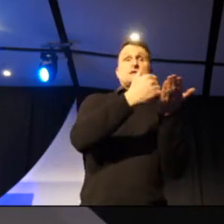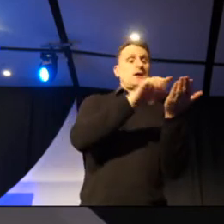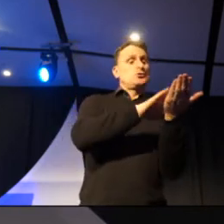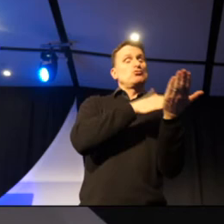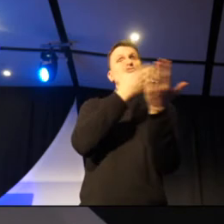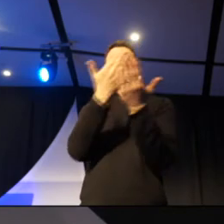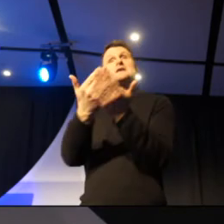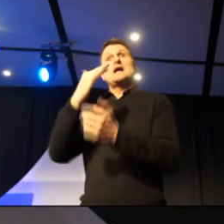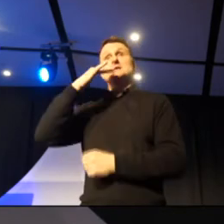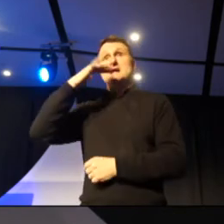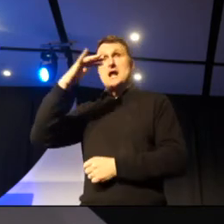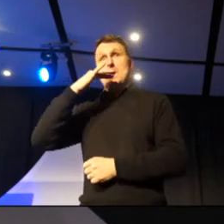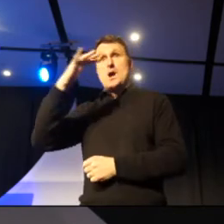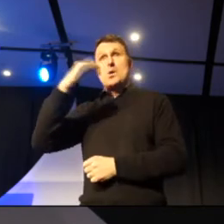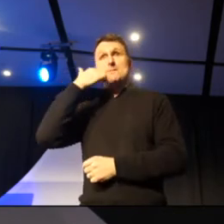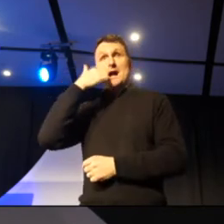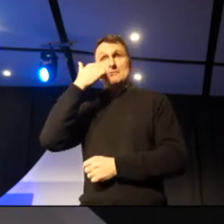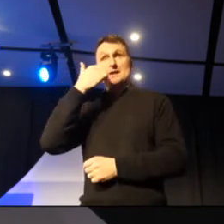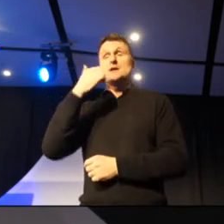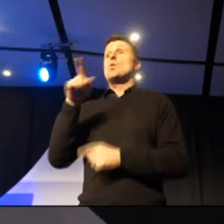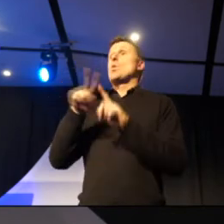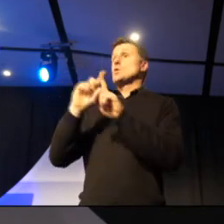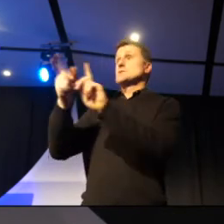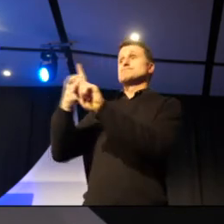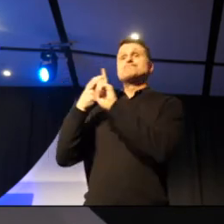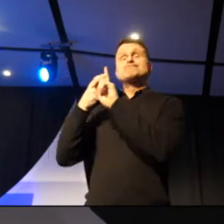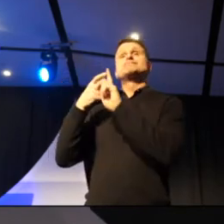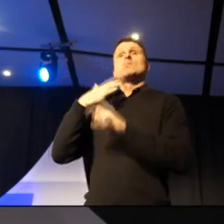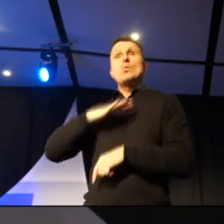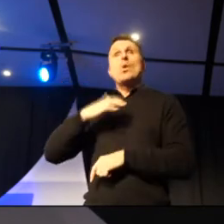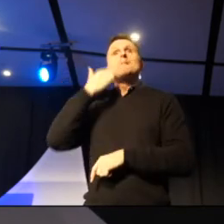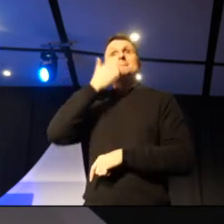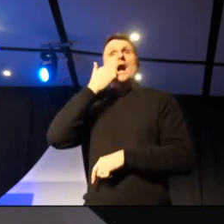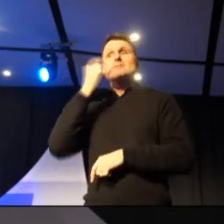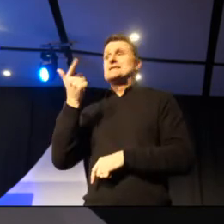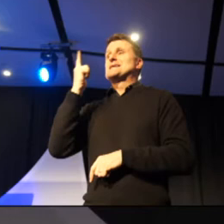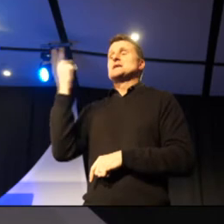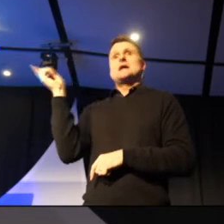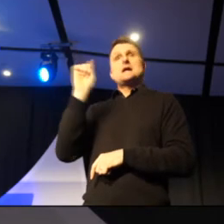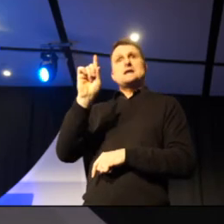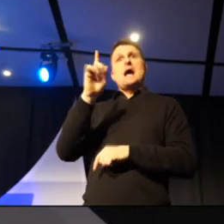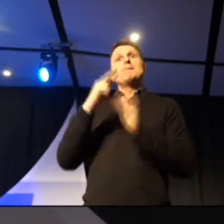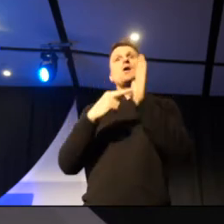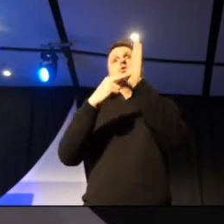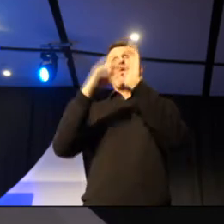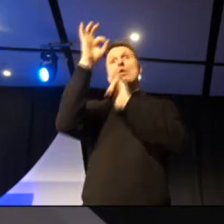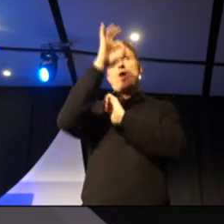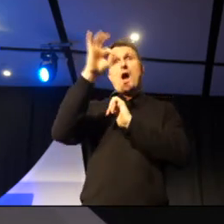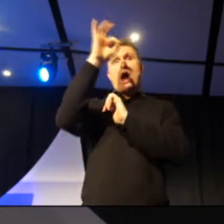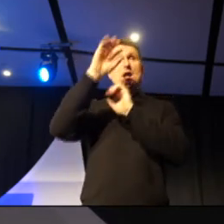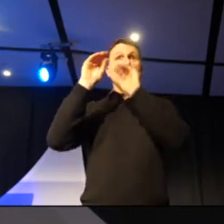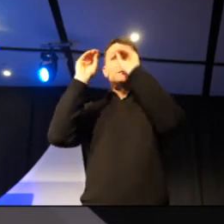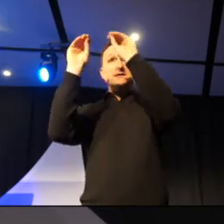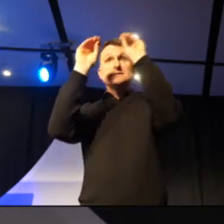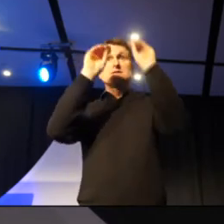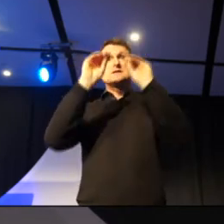Māori. And we are wanting to get a Māori educator to go through the whole of the North Island, talking to all of our kūra skills. And getting this